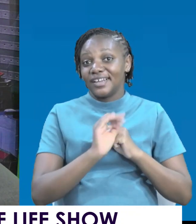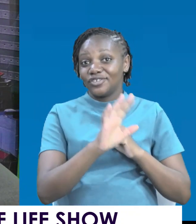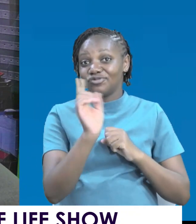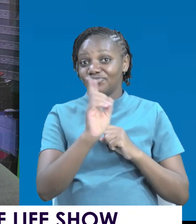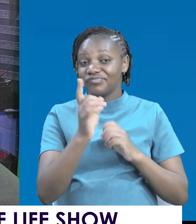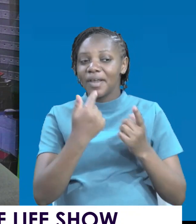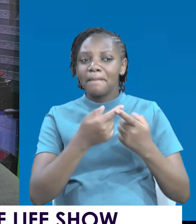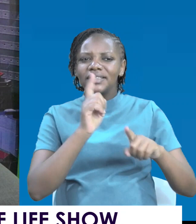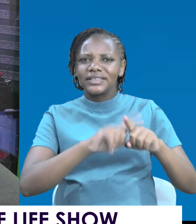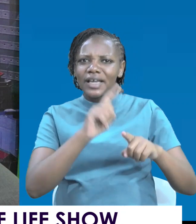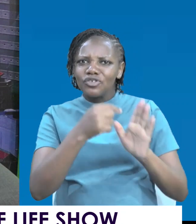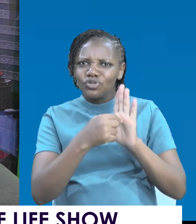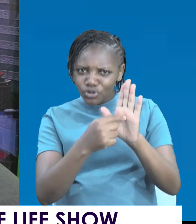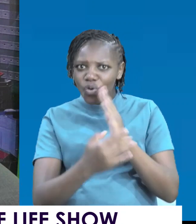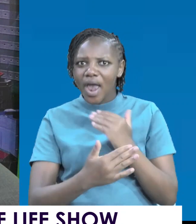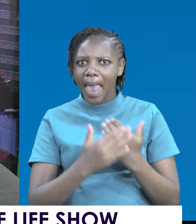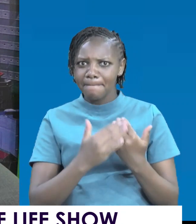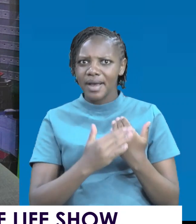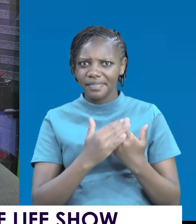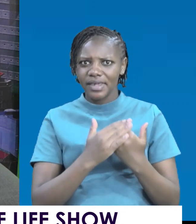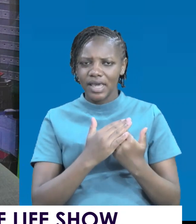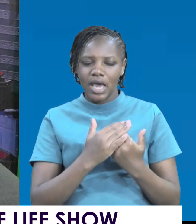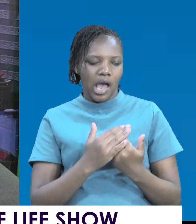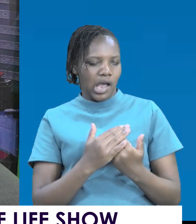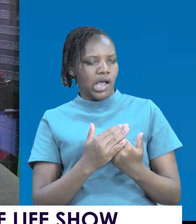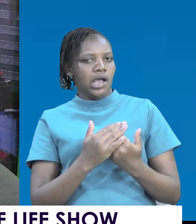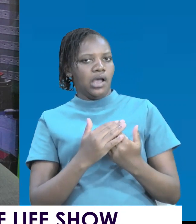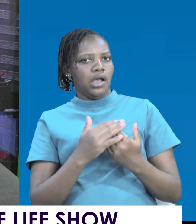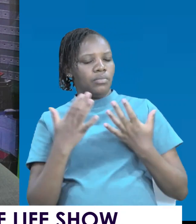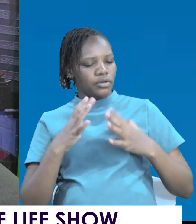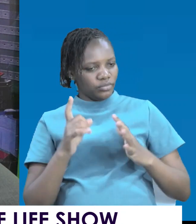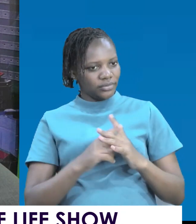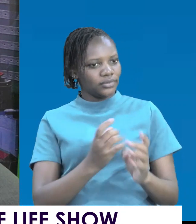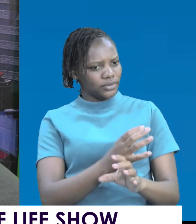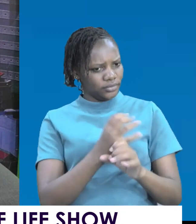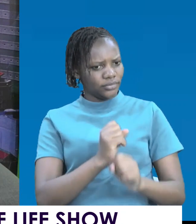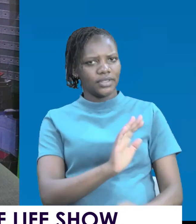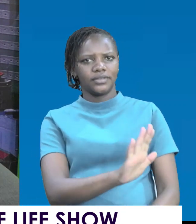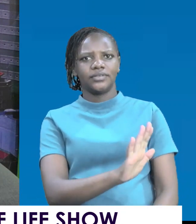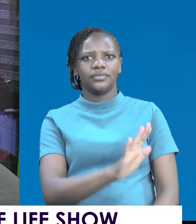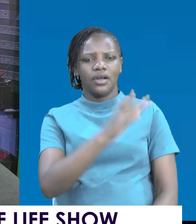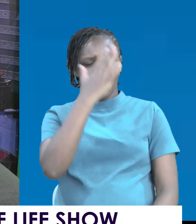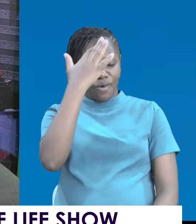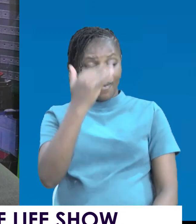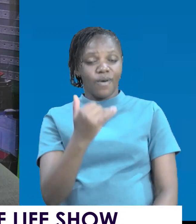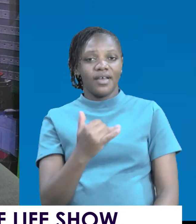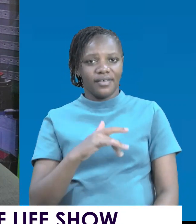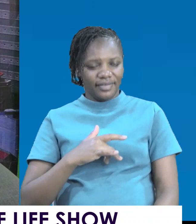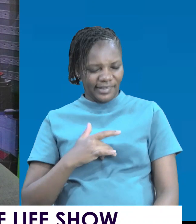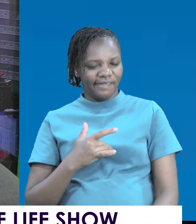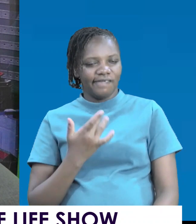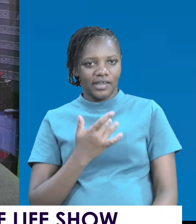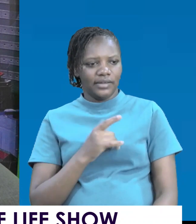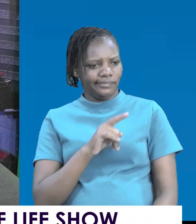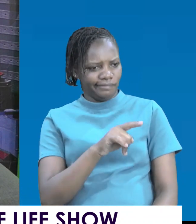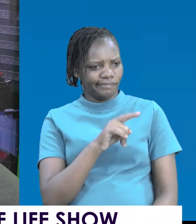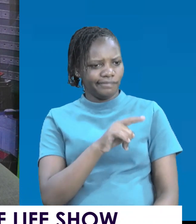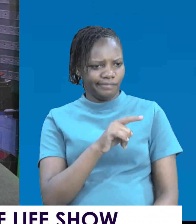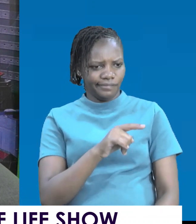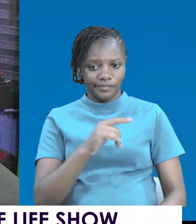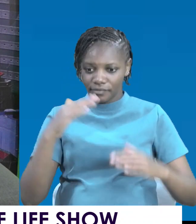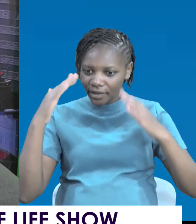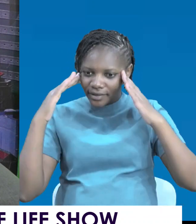you empathize with people, they start to trust you because you are not giving them lack of